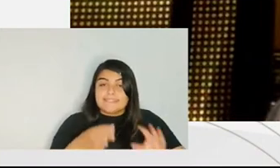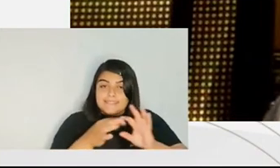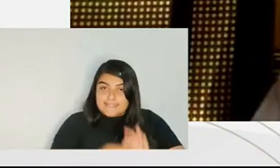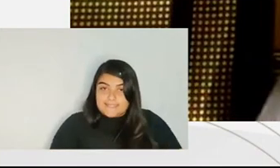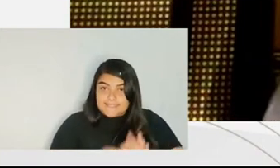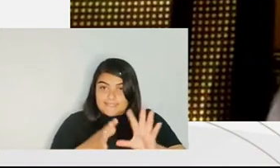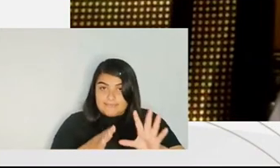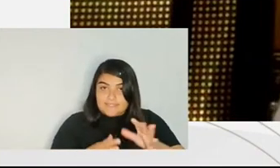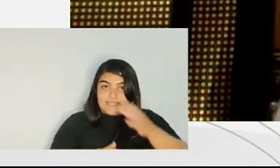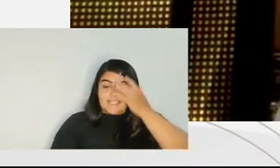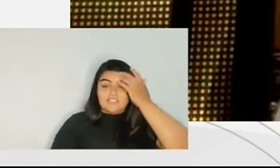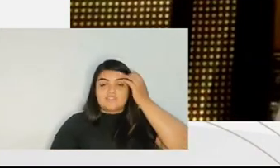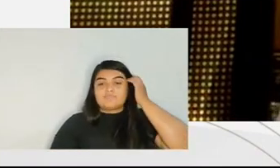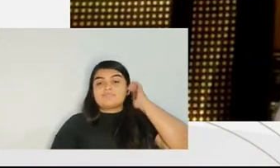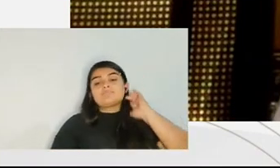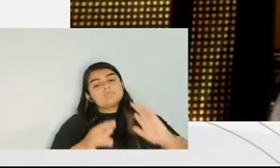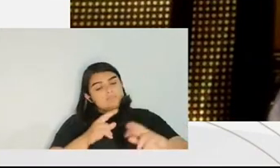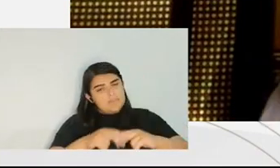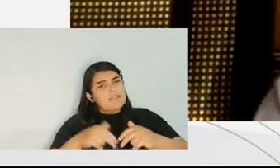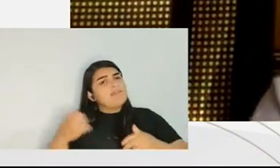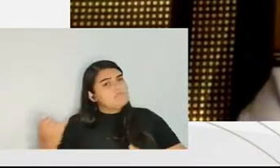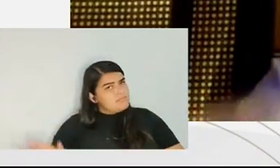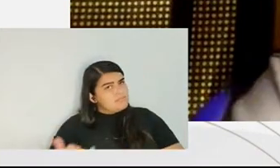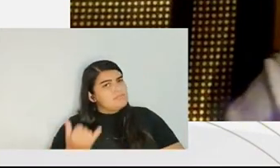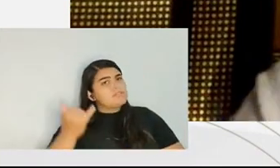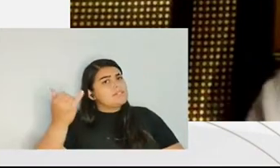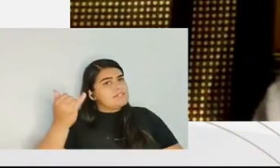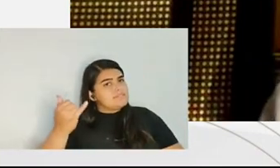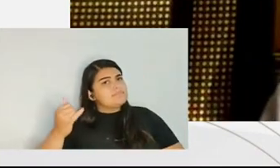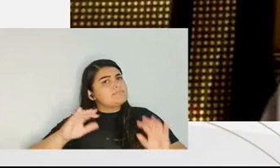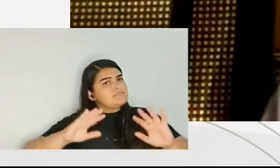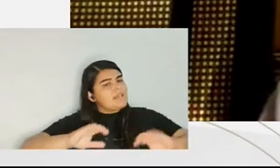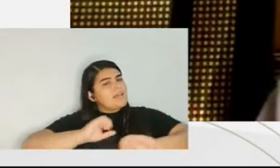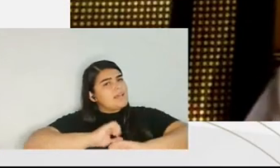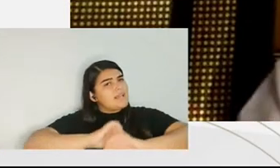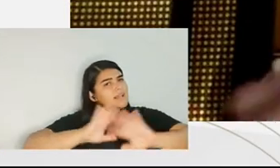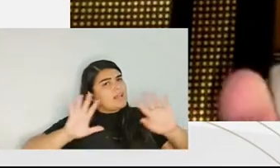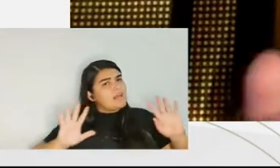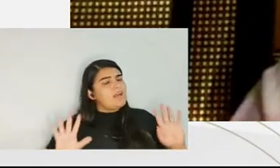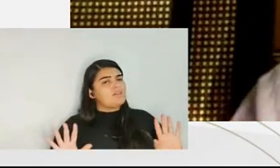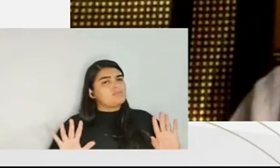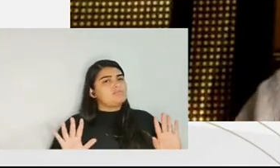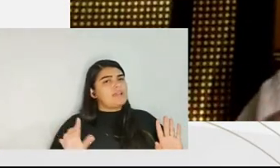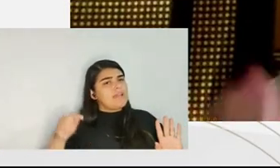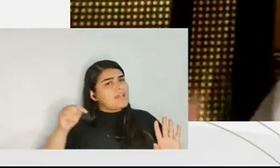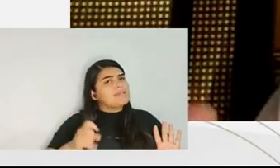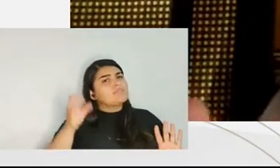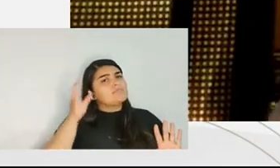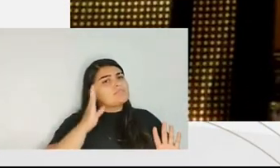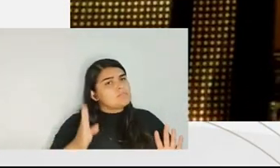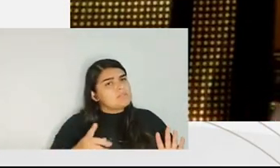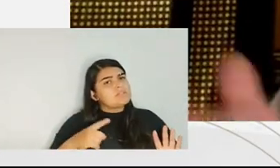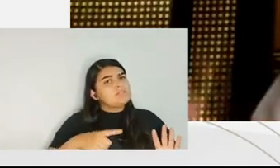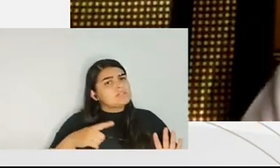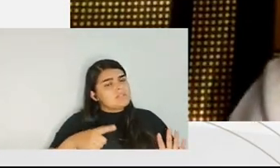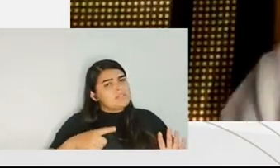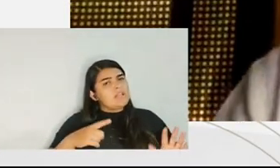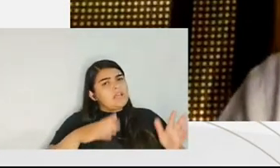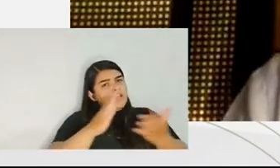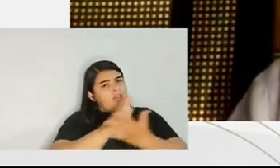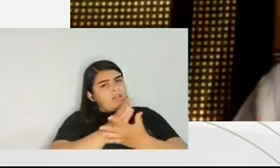voluntarious and with freedom this is very important and of course here in brazil